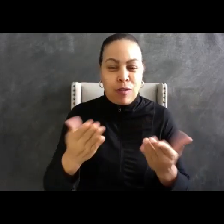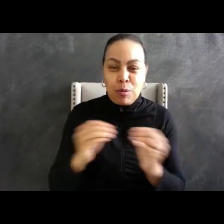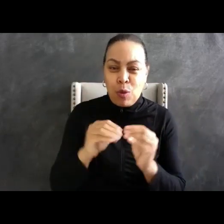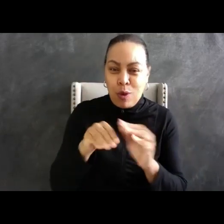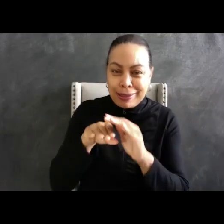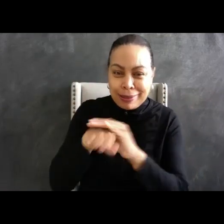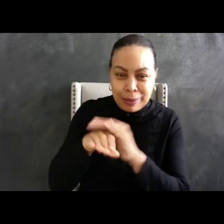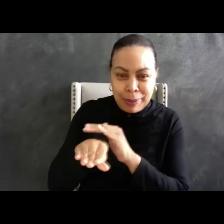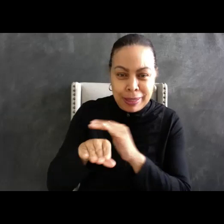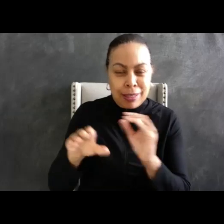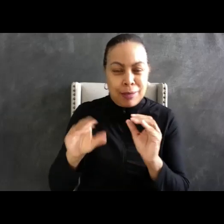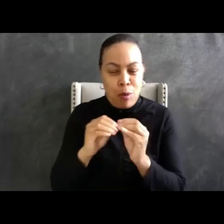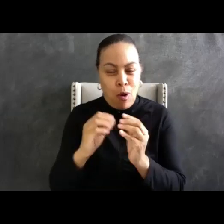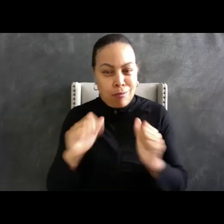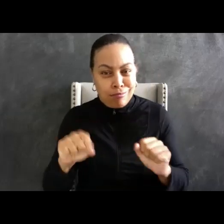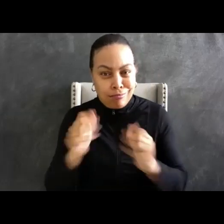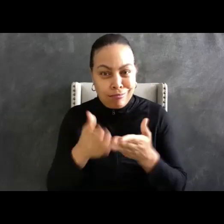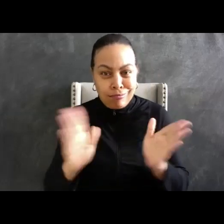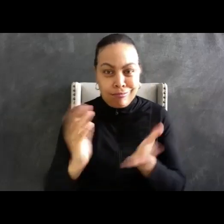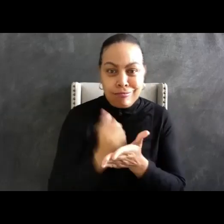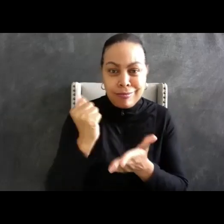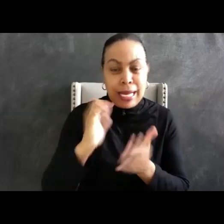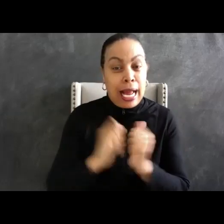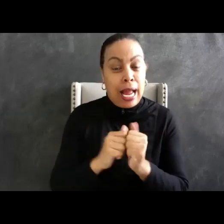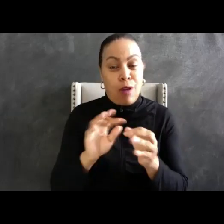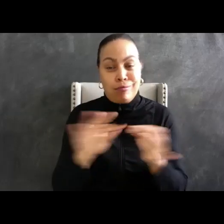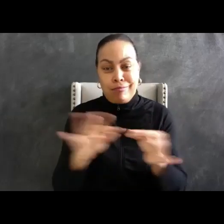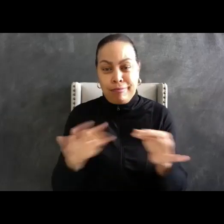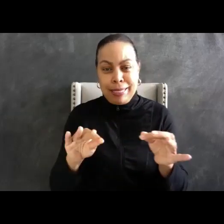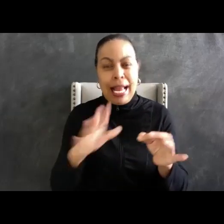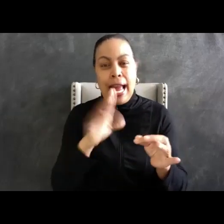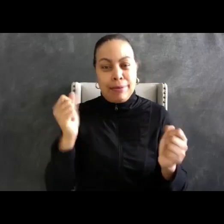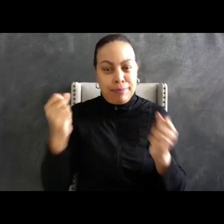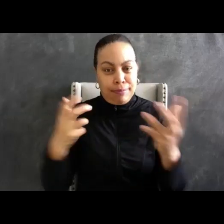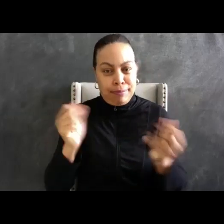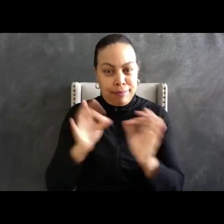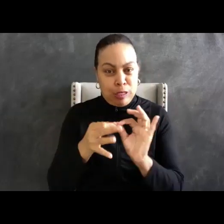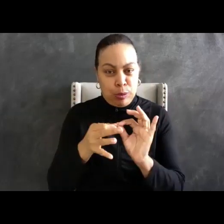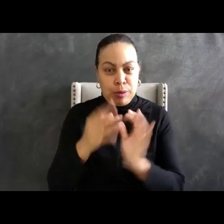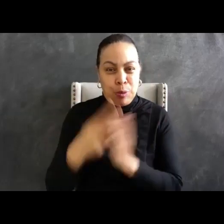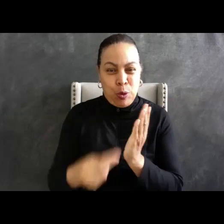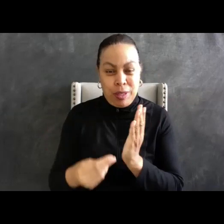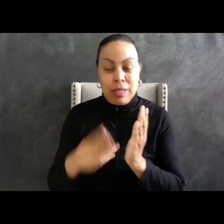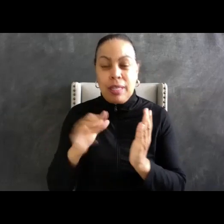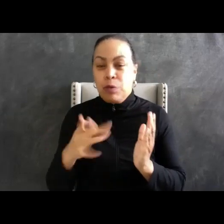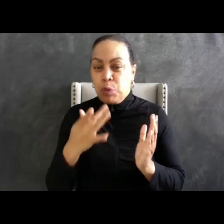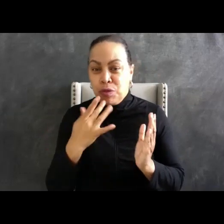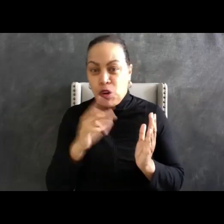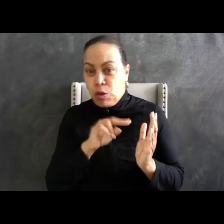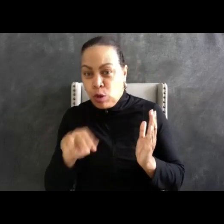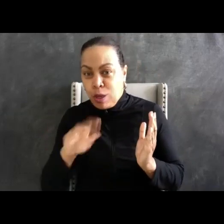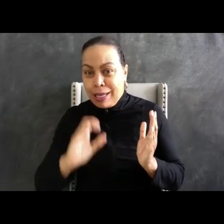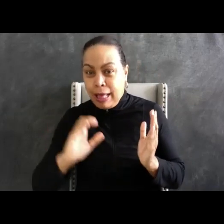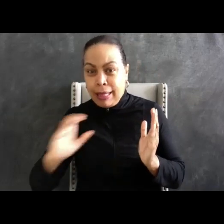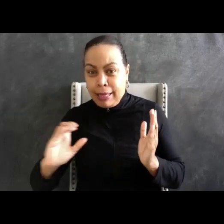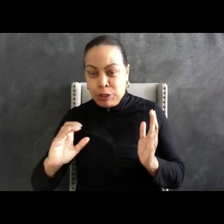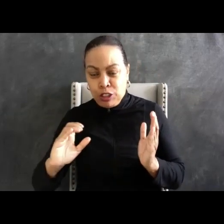to our programs through closed captioning and ASL. So if you would like to access closed captioning,